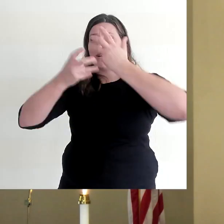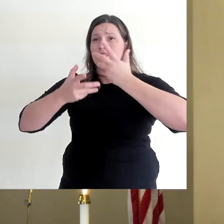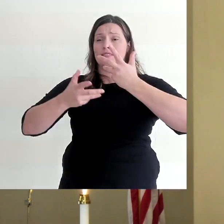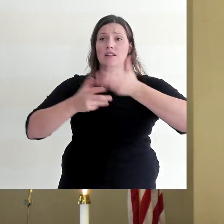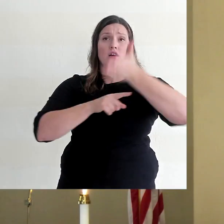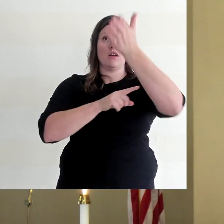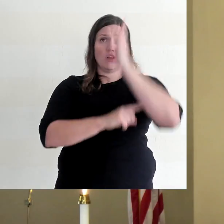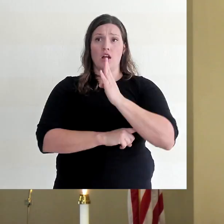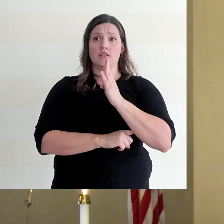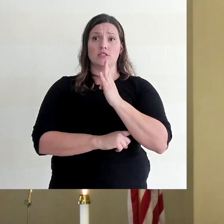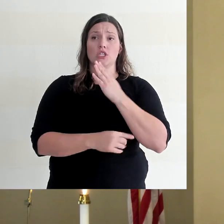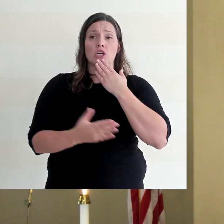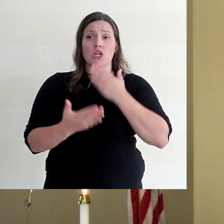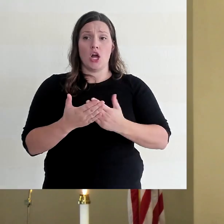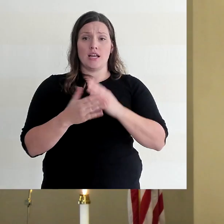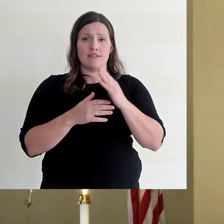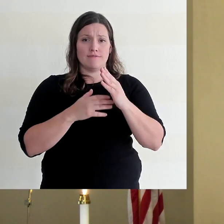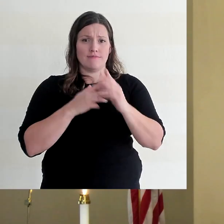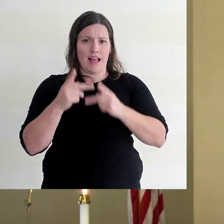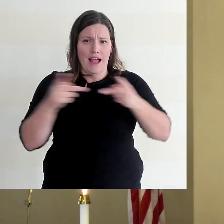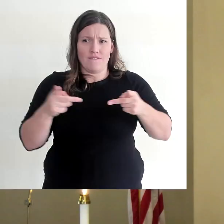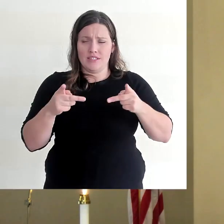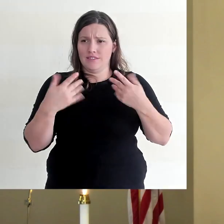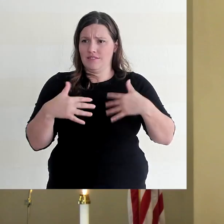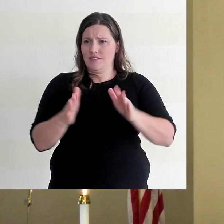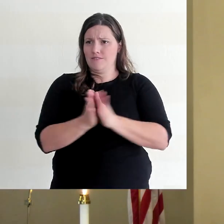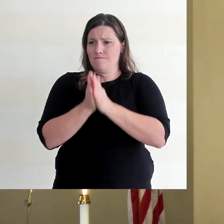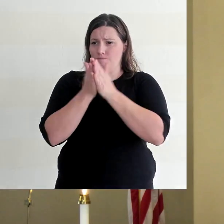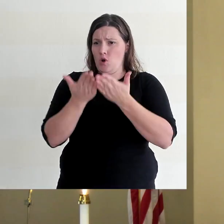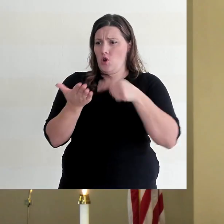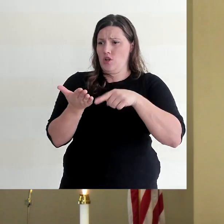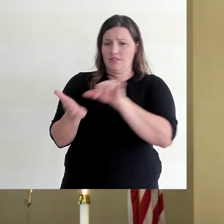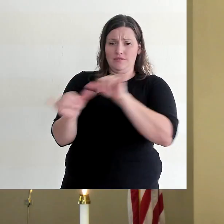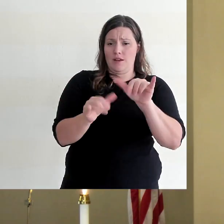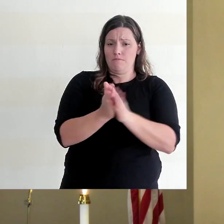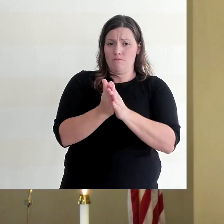God's good gift of biblical marriage and godly family.